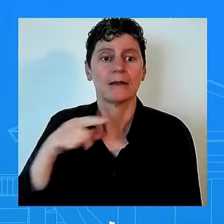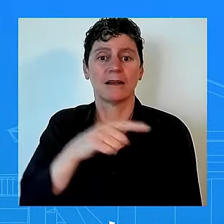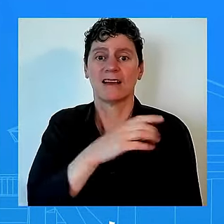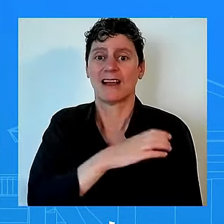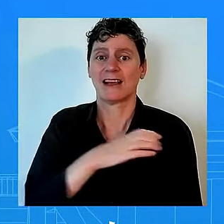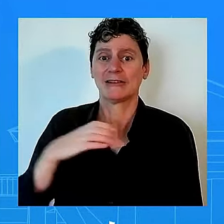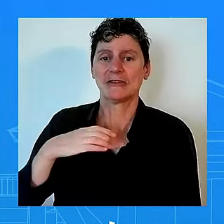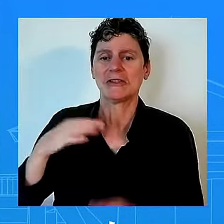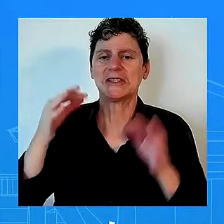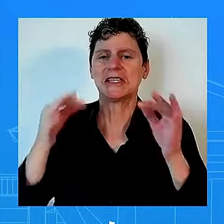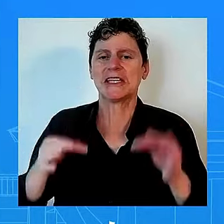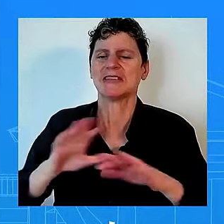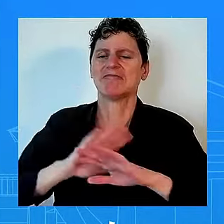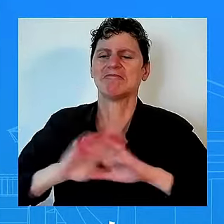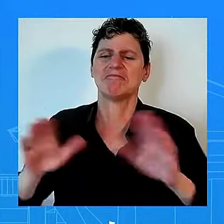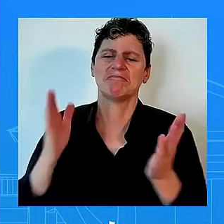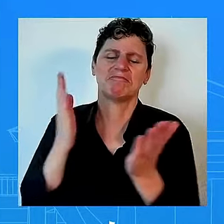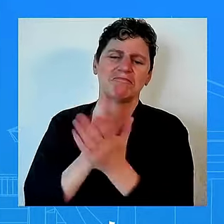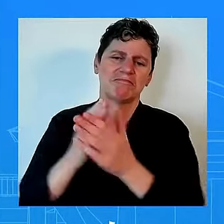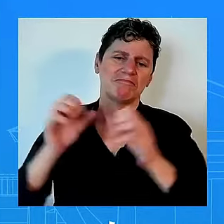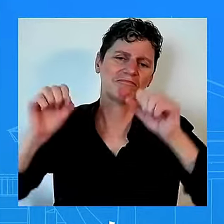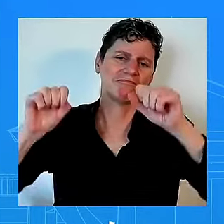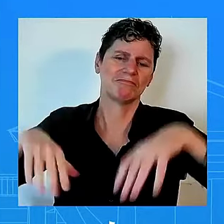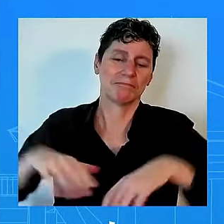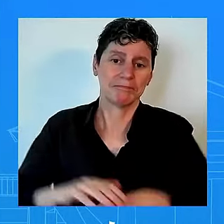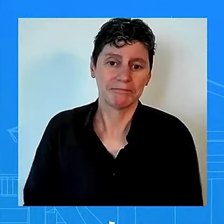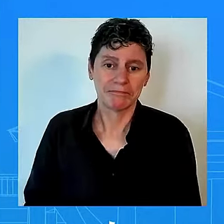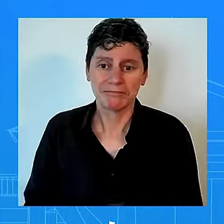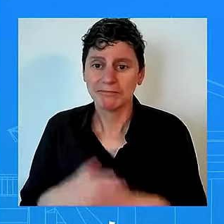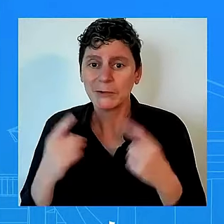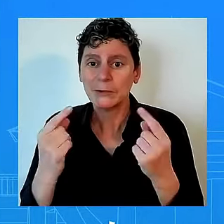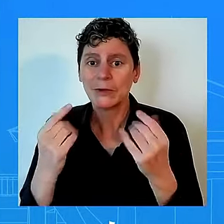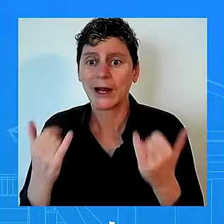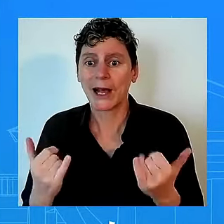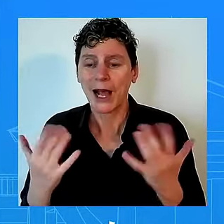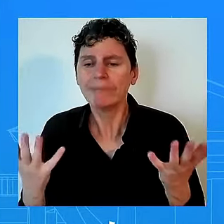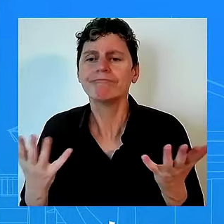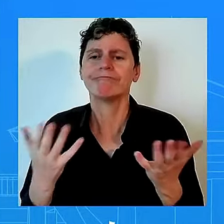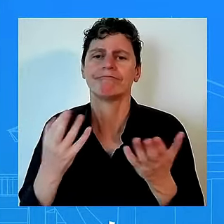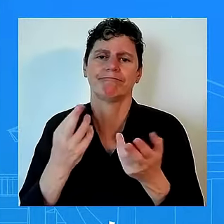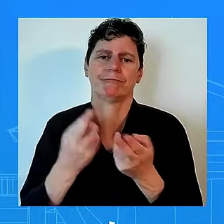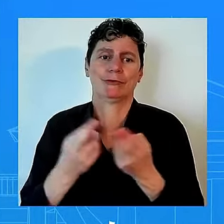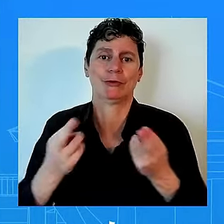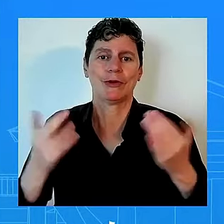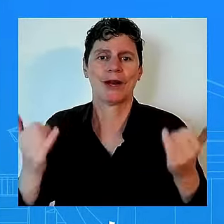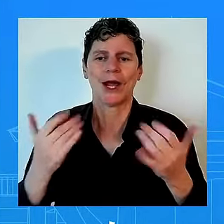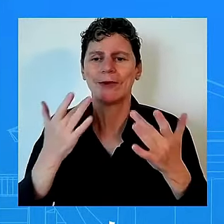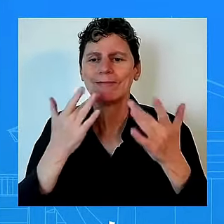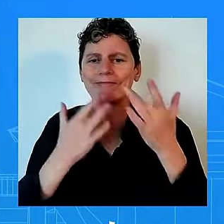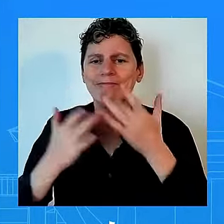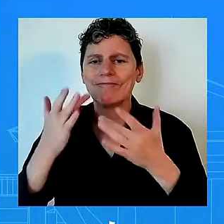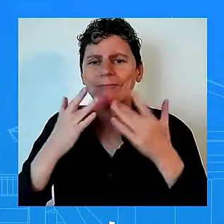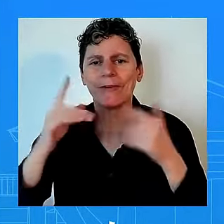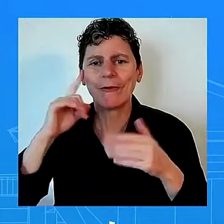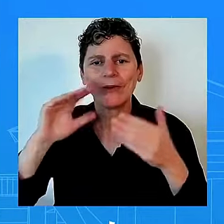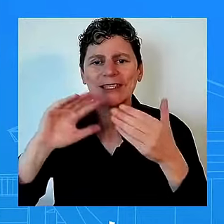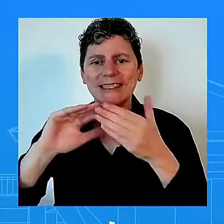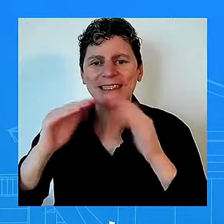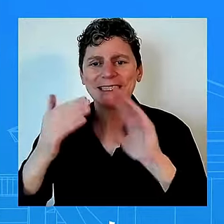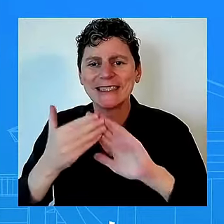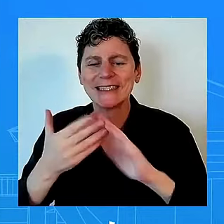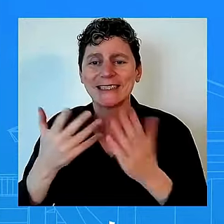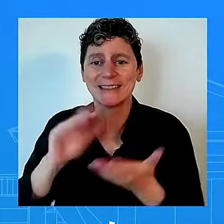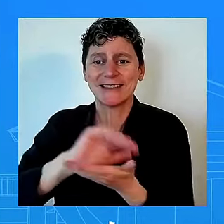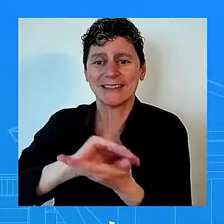miss the point here that the administration has indeed provided more than 1.3 billion dollars in grant funding to injure in jurisdiction